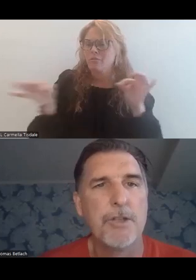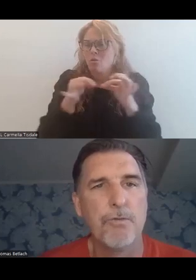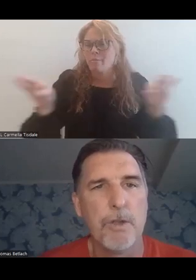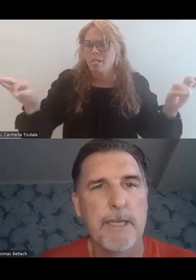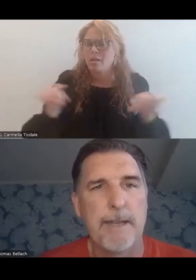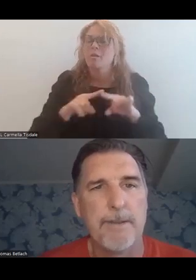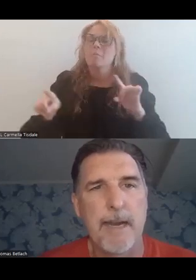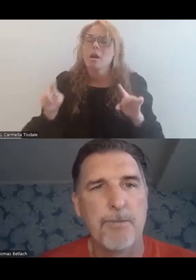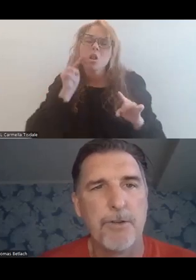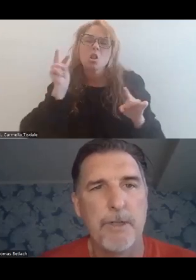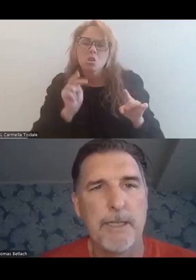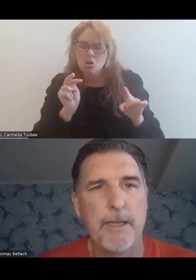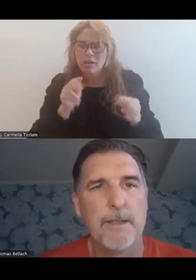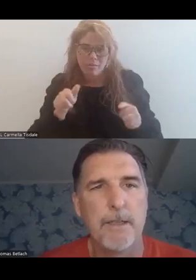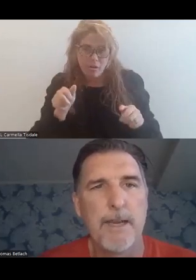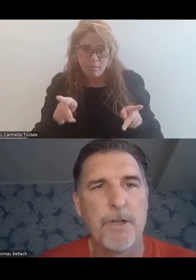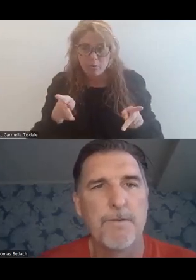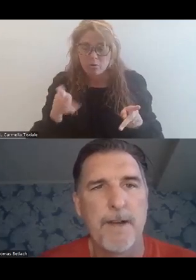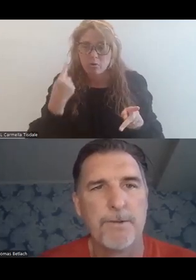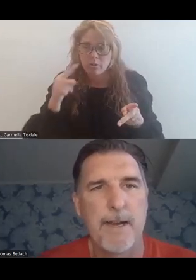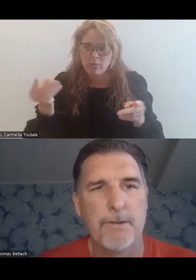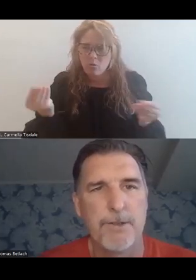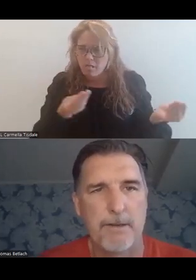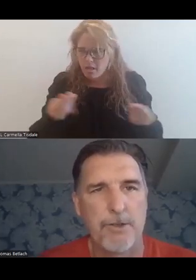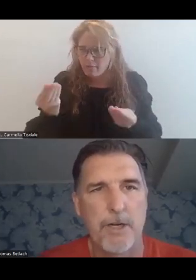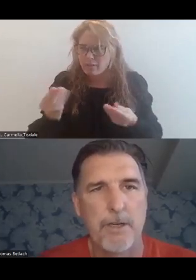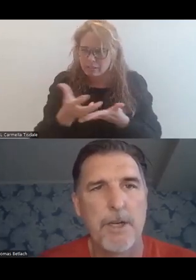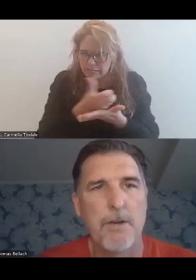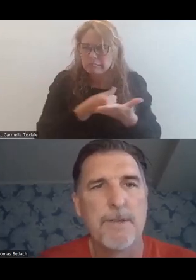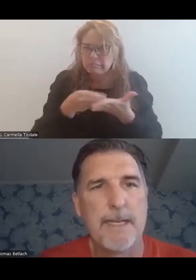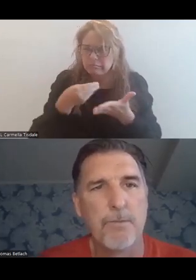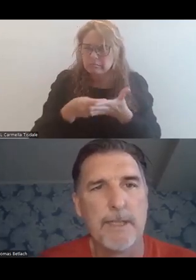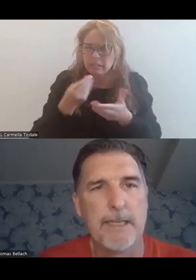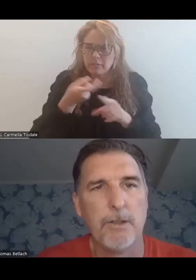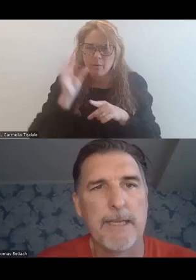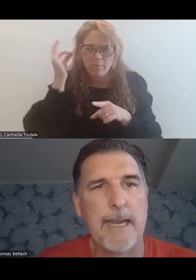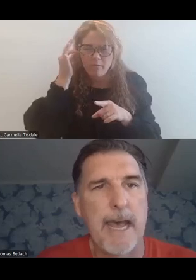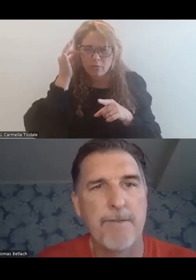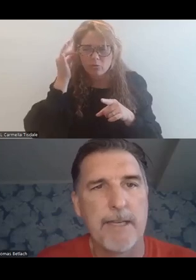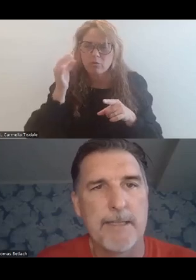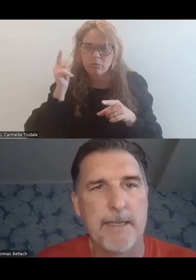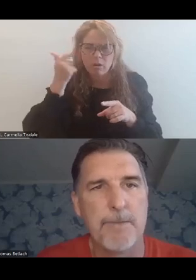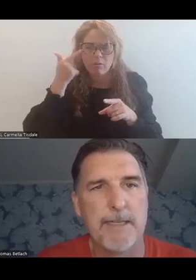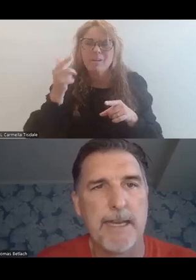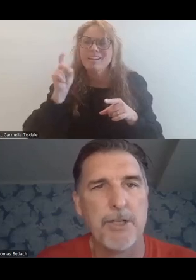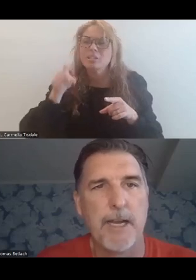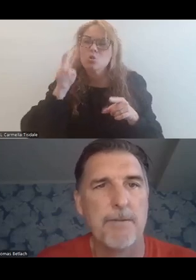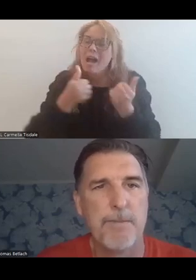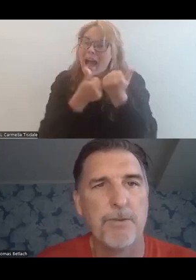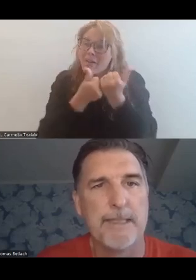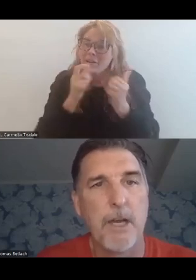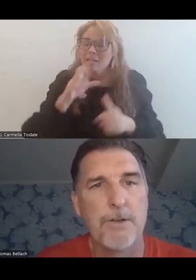as you look at the opportunity to leverage federal dollars, Dr. Chuck, states really need to look at, advocates need to be